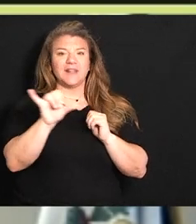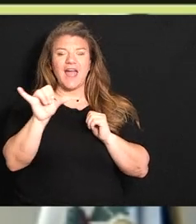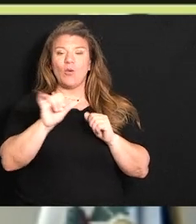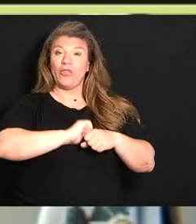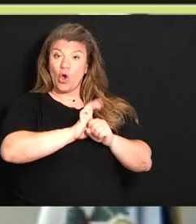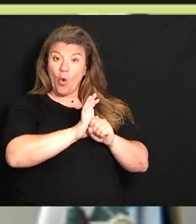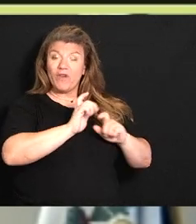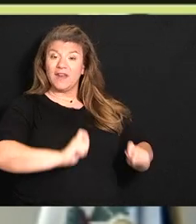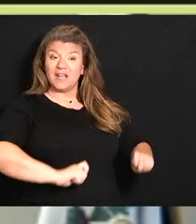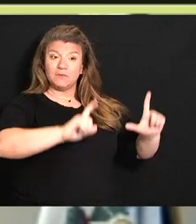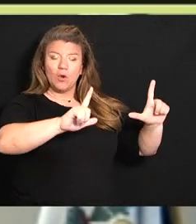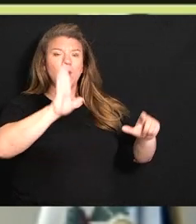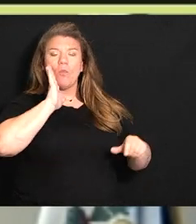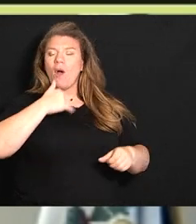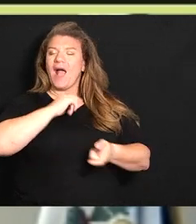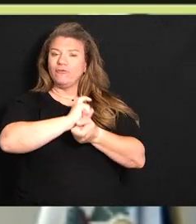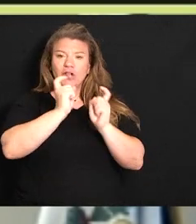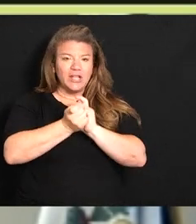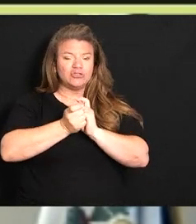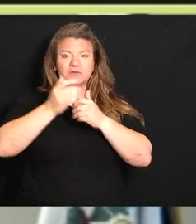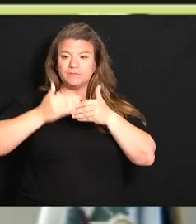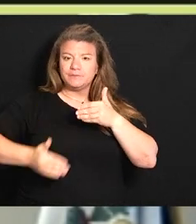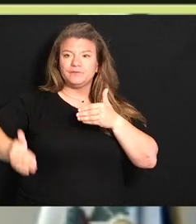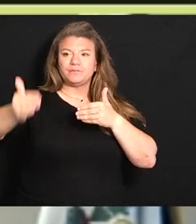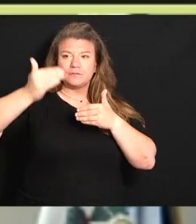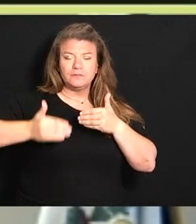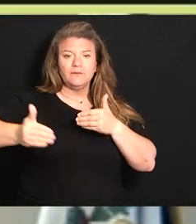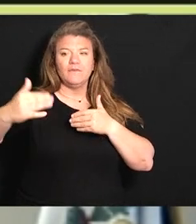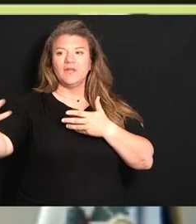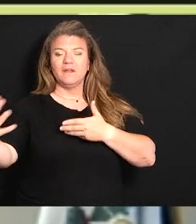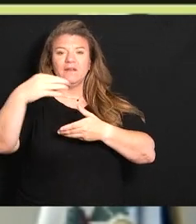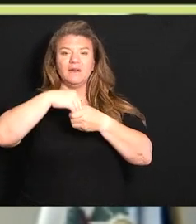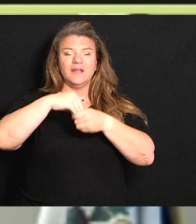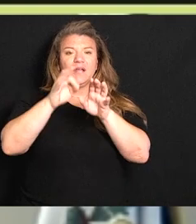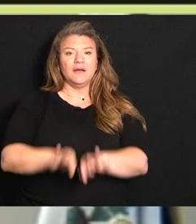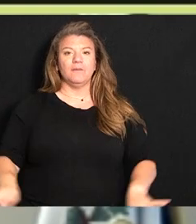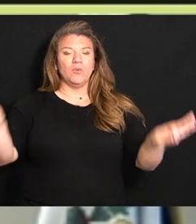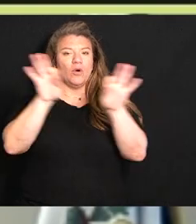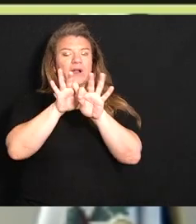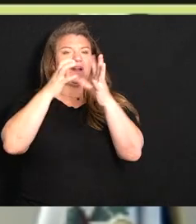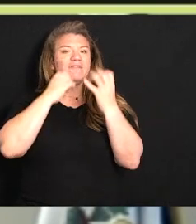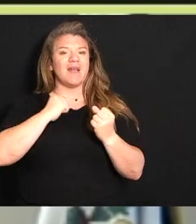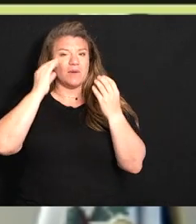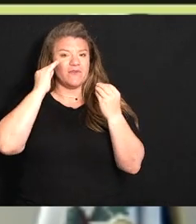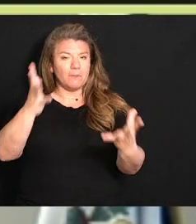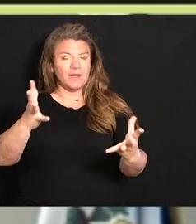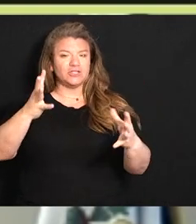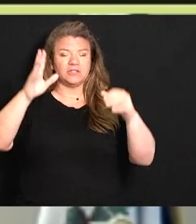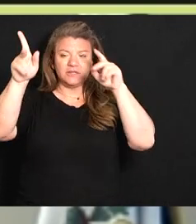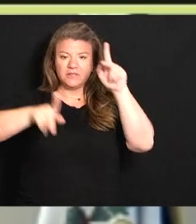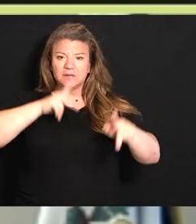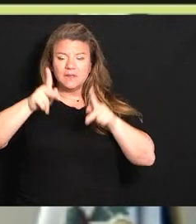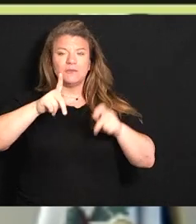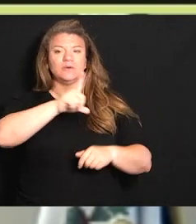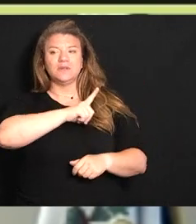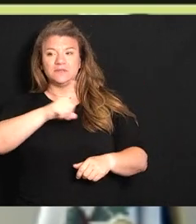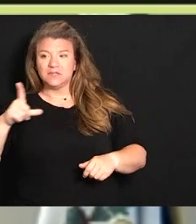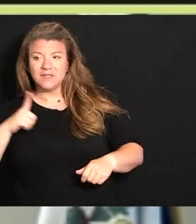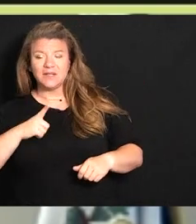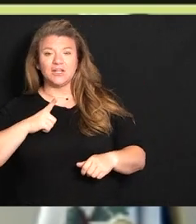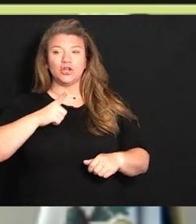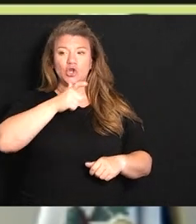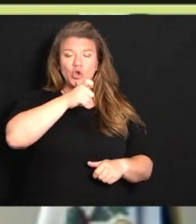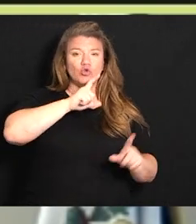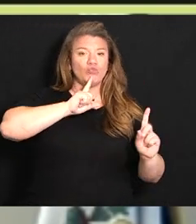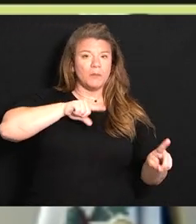to change this as we go forward to provide important and valuable information to the public and to reporters